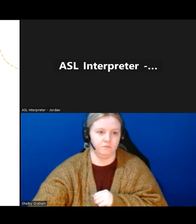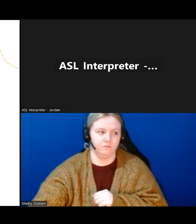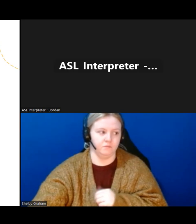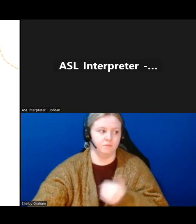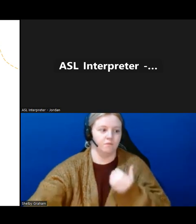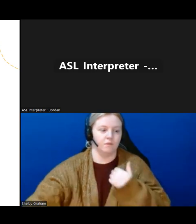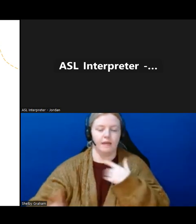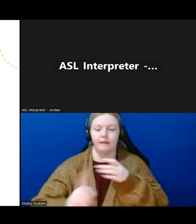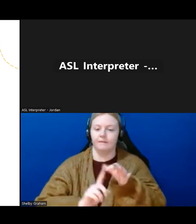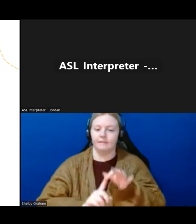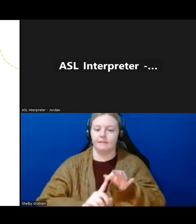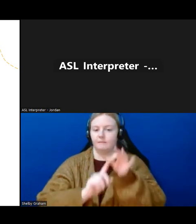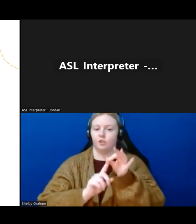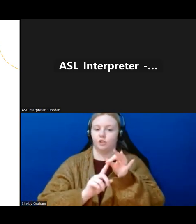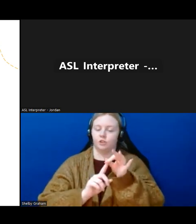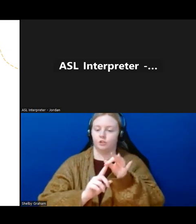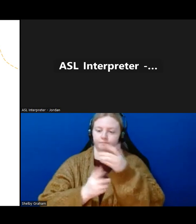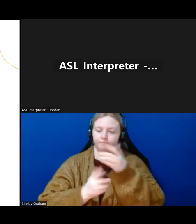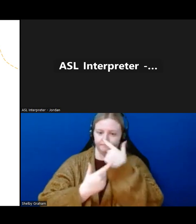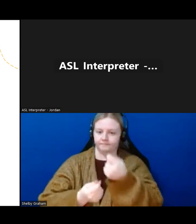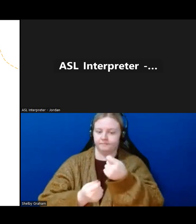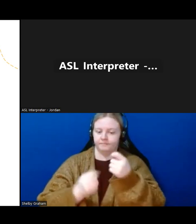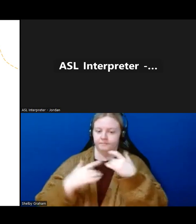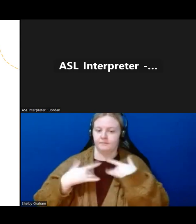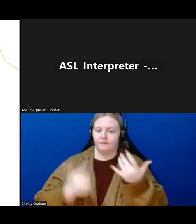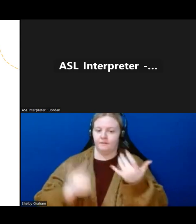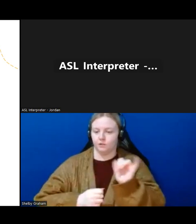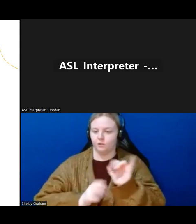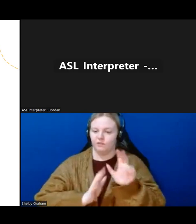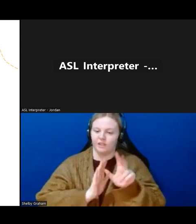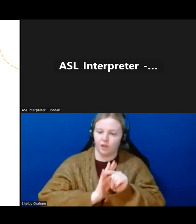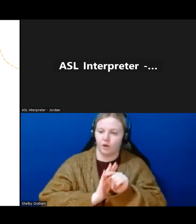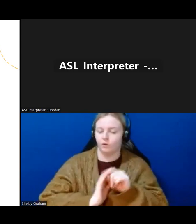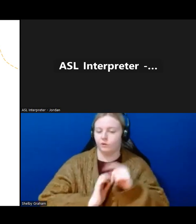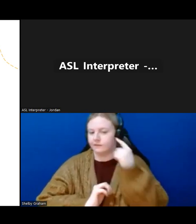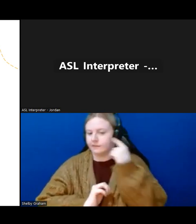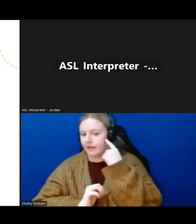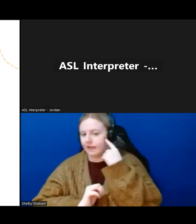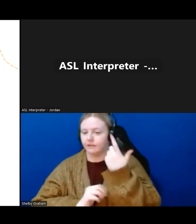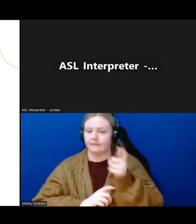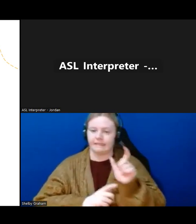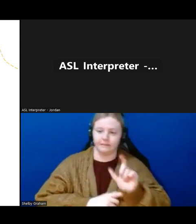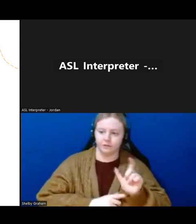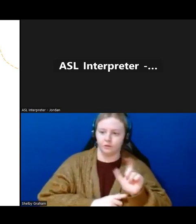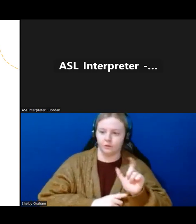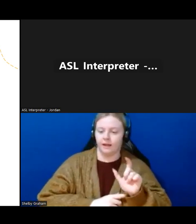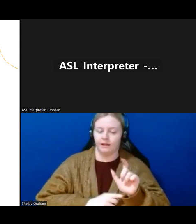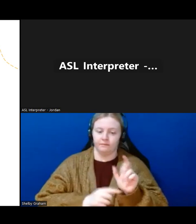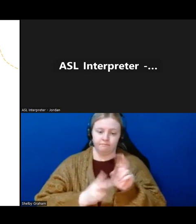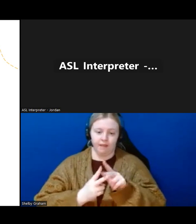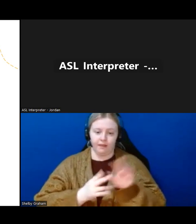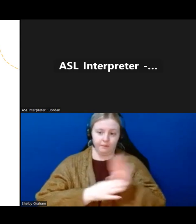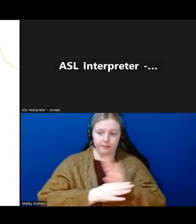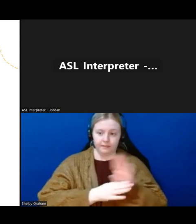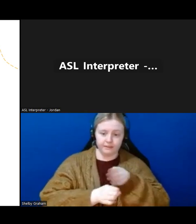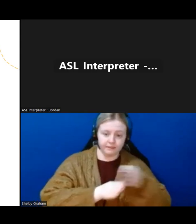music apps, if you're interested in learning how to use Instagram from a business perspective or an individual perspective, we have one